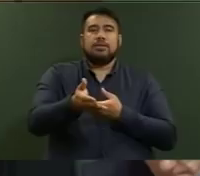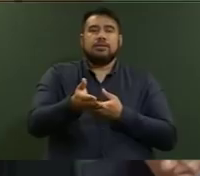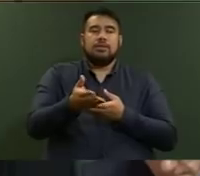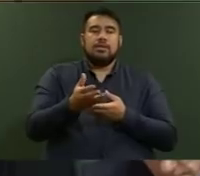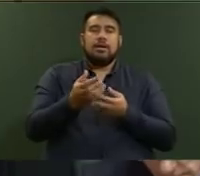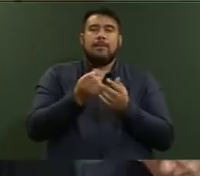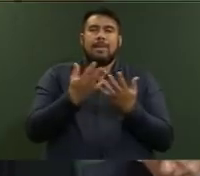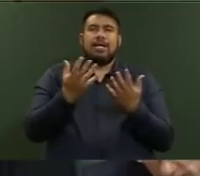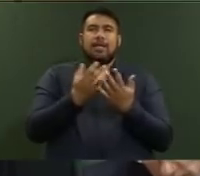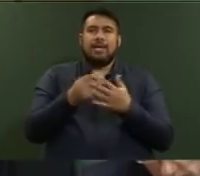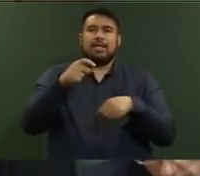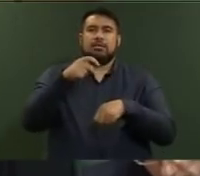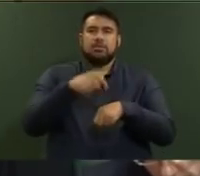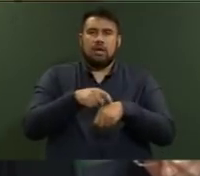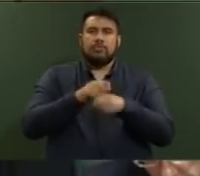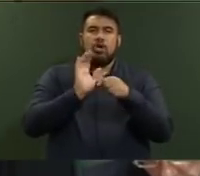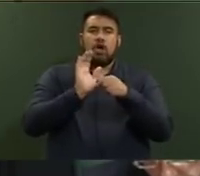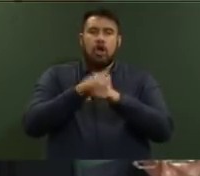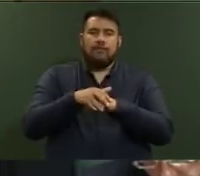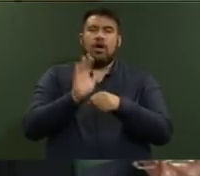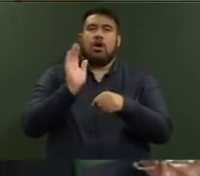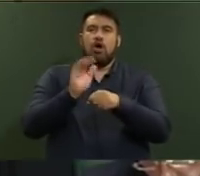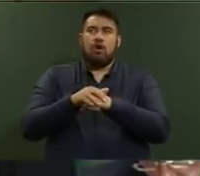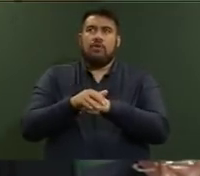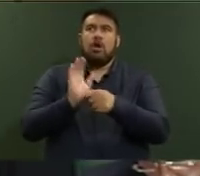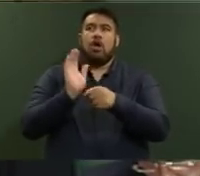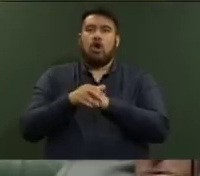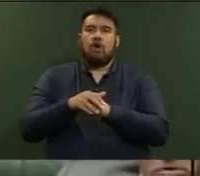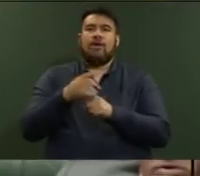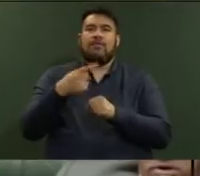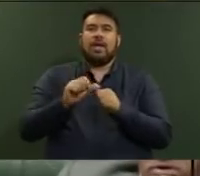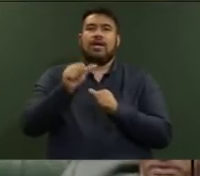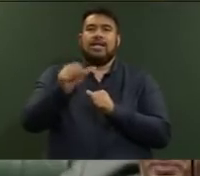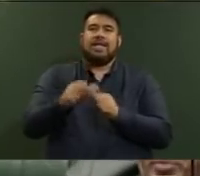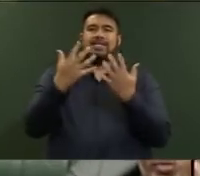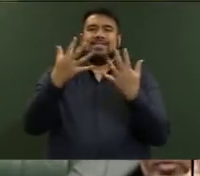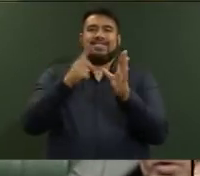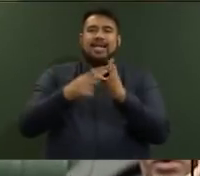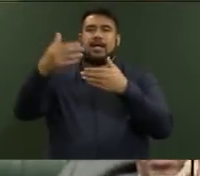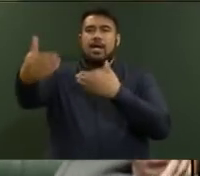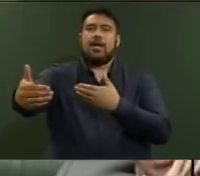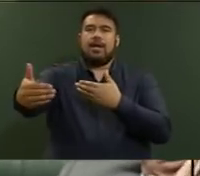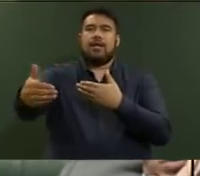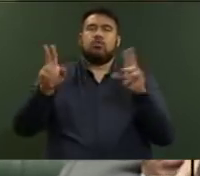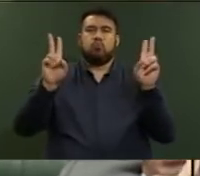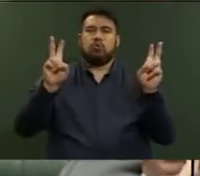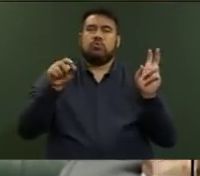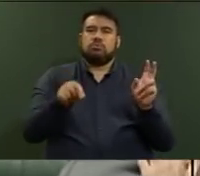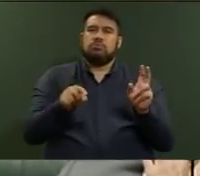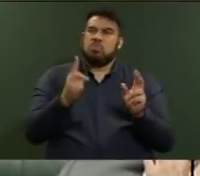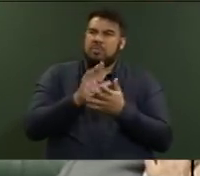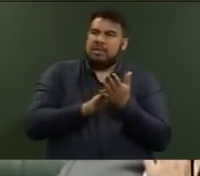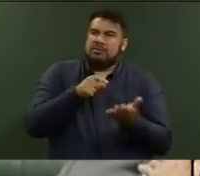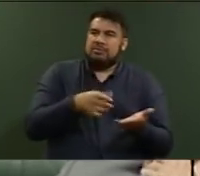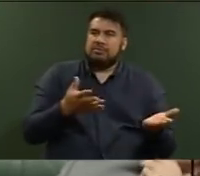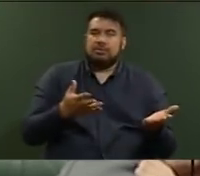times over, over the next decade, end quote. Mr Speaker, on behalf of the